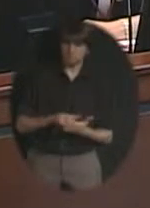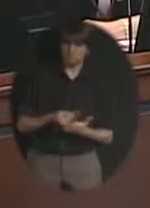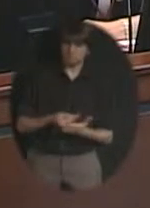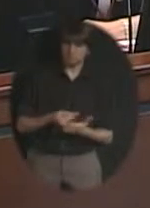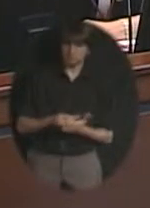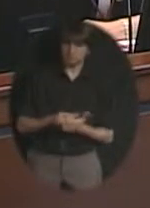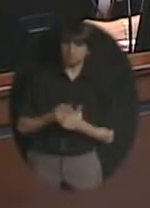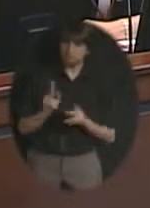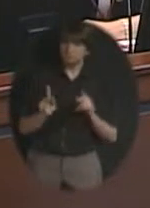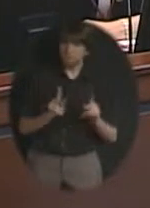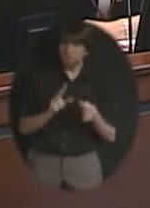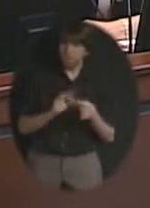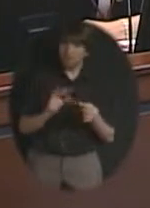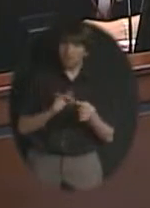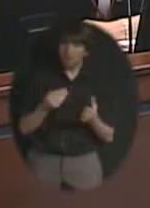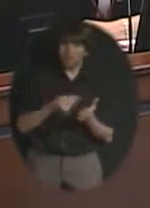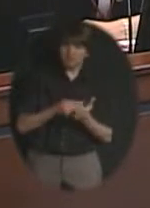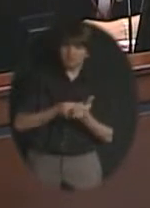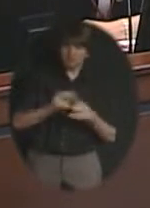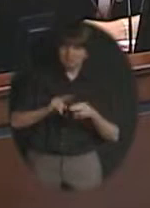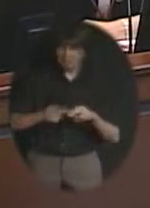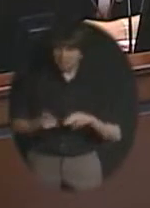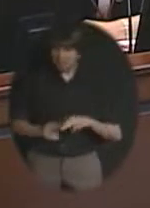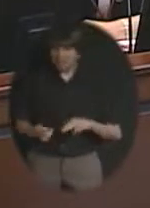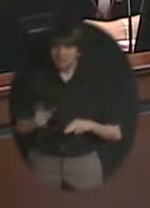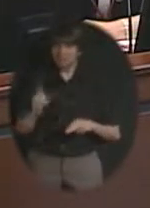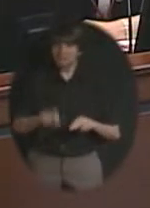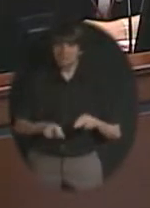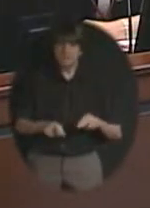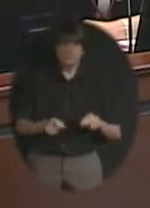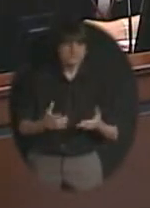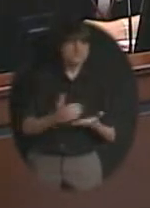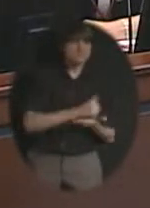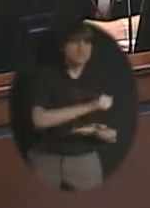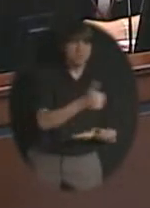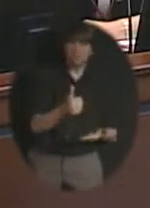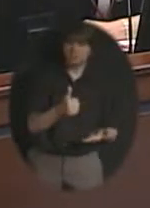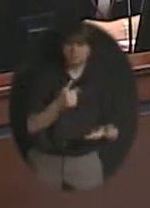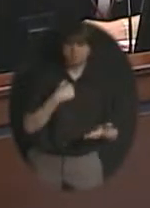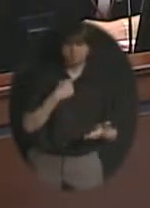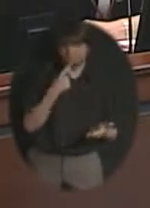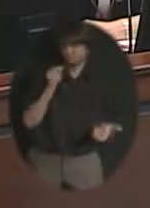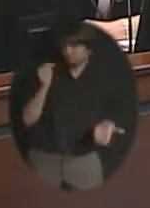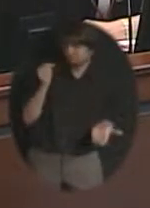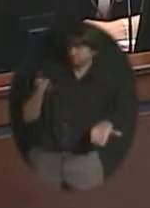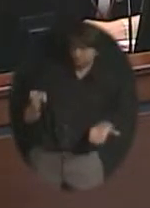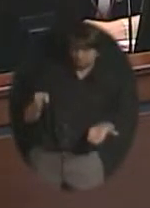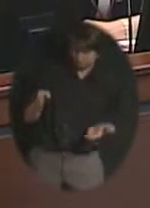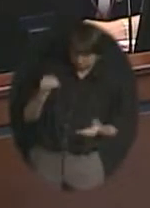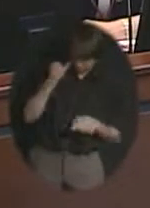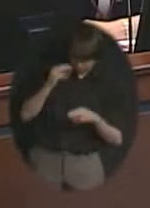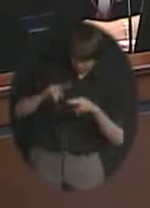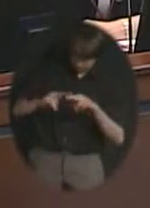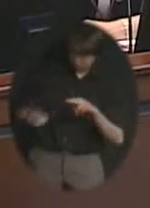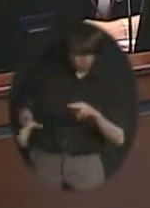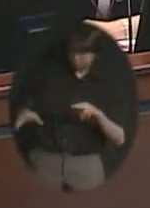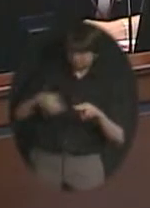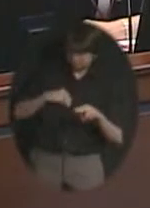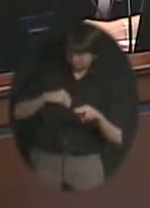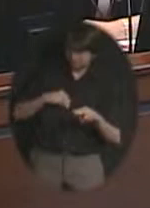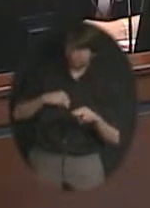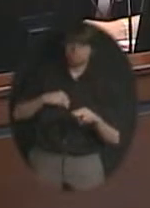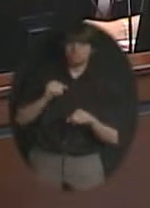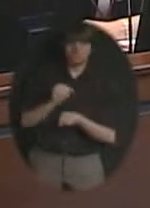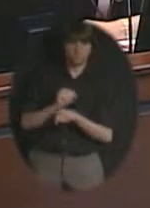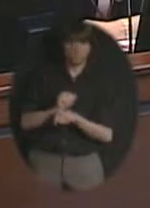we're losing revenues in one place so we need to make them up in some other place I say no cut your costs and keep your your revenues you know deal with revenues you've